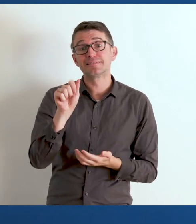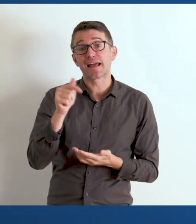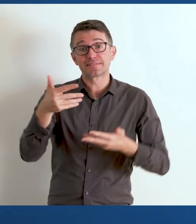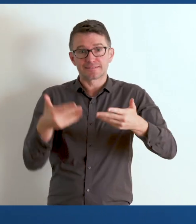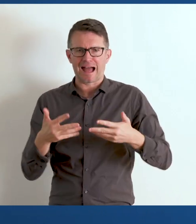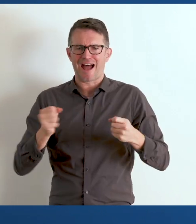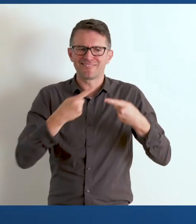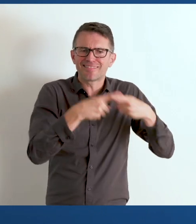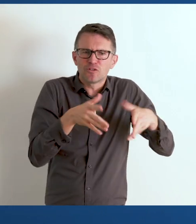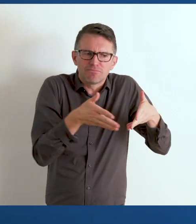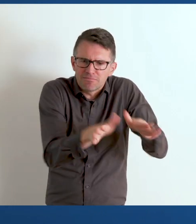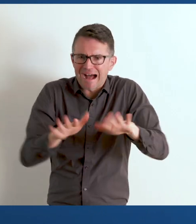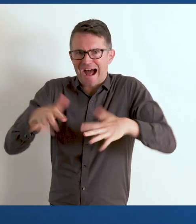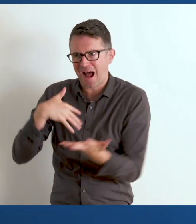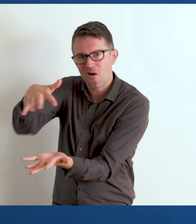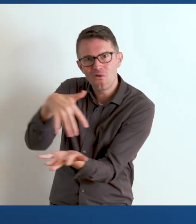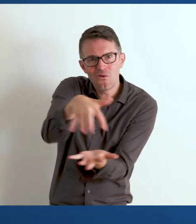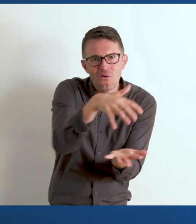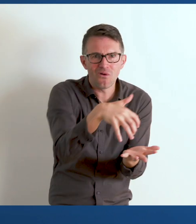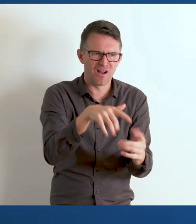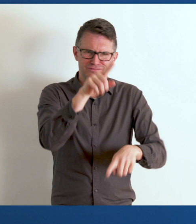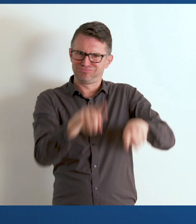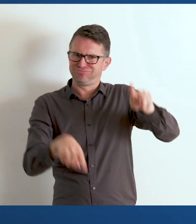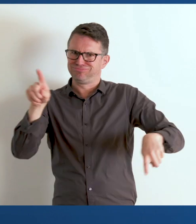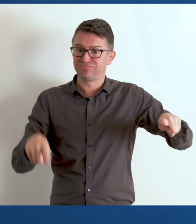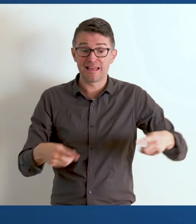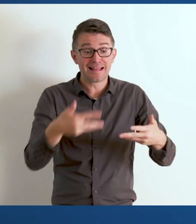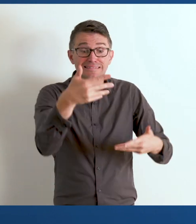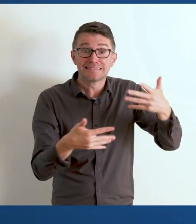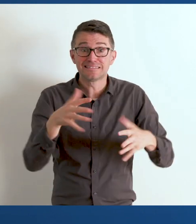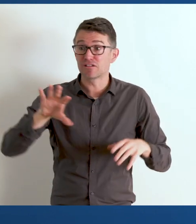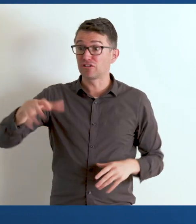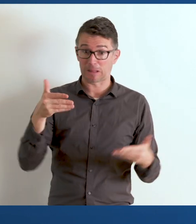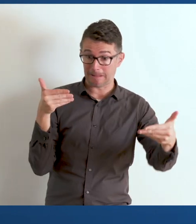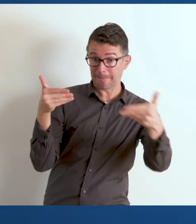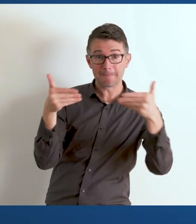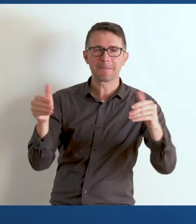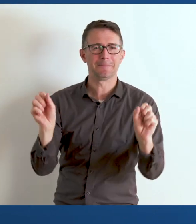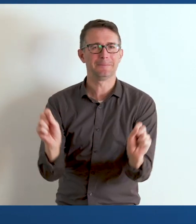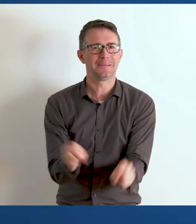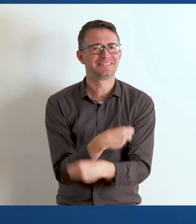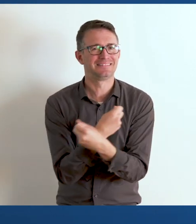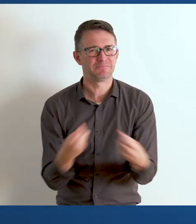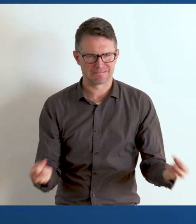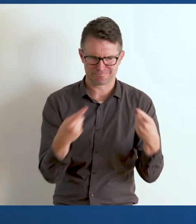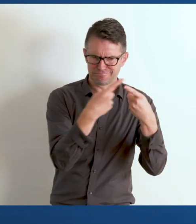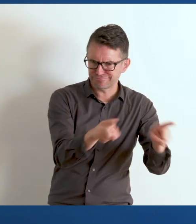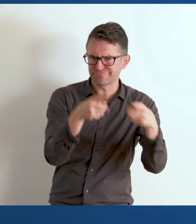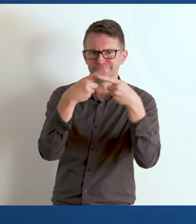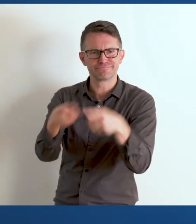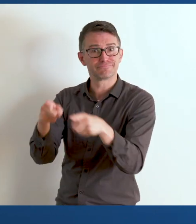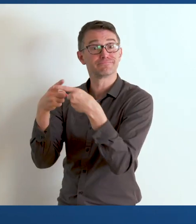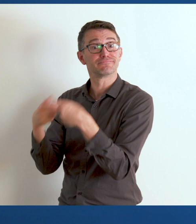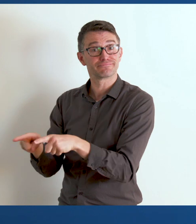different definitions, different methods have been used, which has resulted in statistics of varying scope and quality, and has made